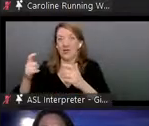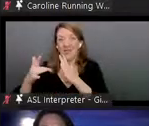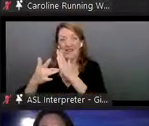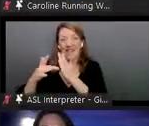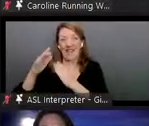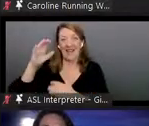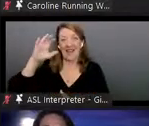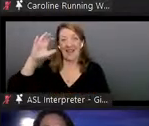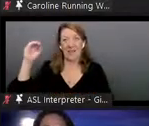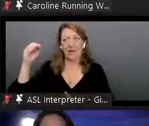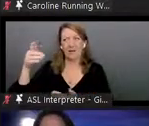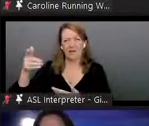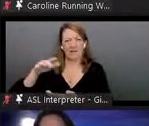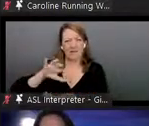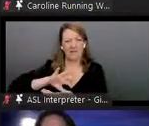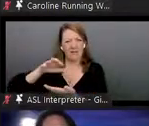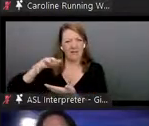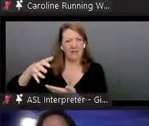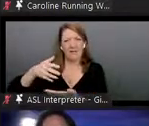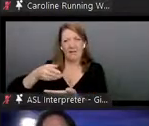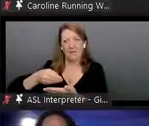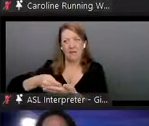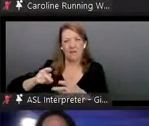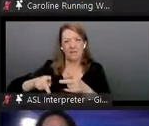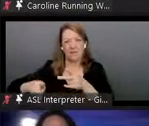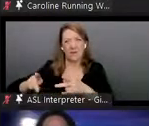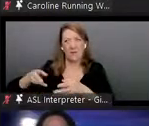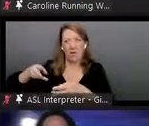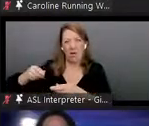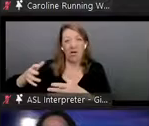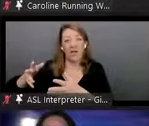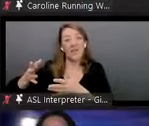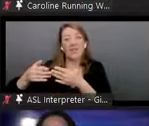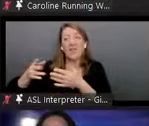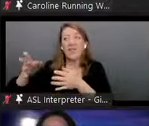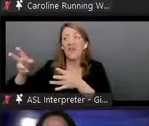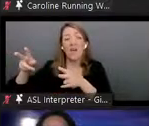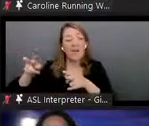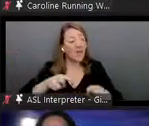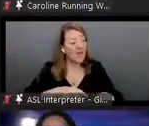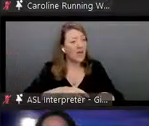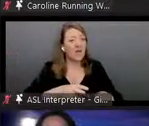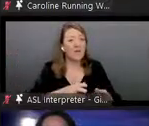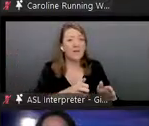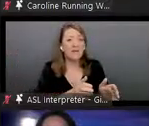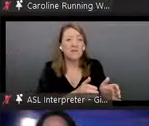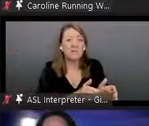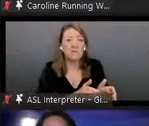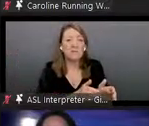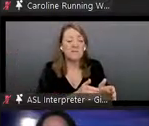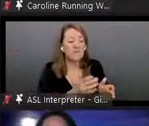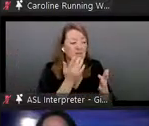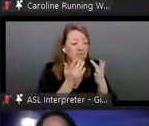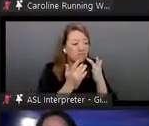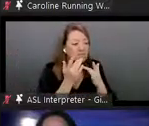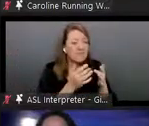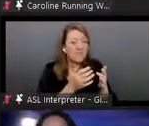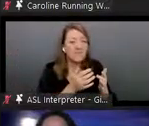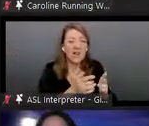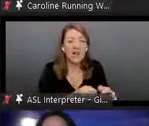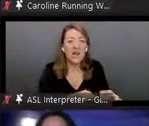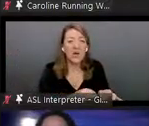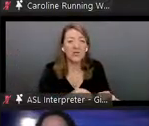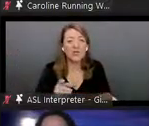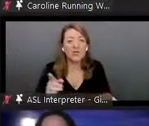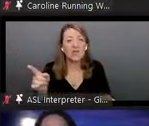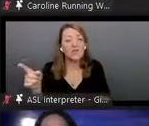um, you know, even if they take interest in your, in your under, under resource language, they say, Hey, you know, we can want to provide